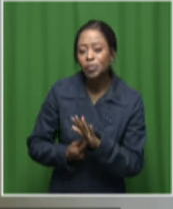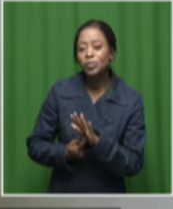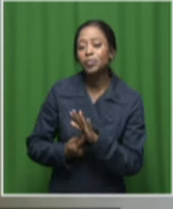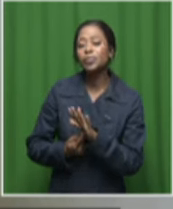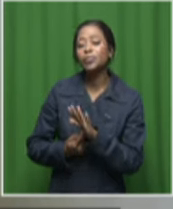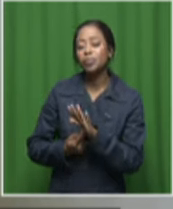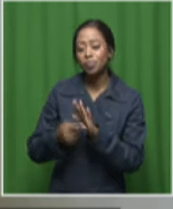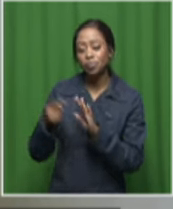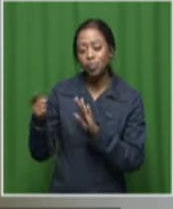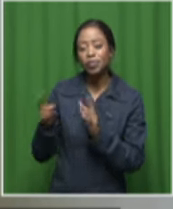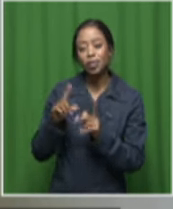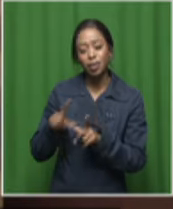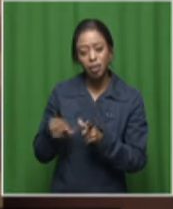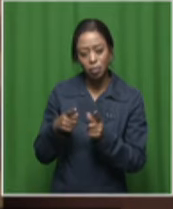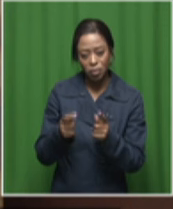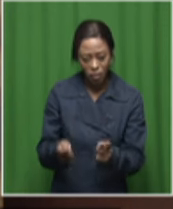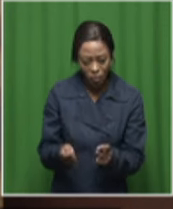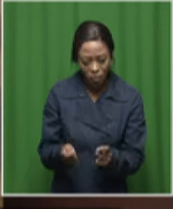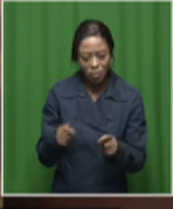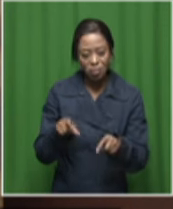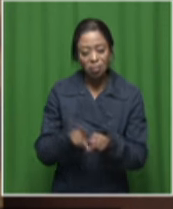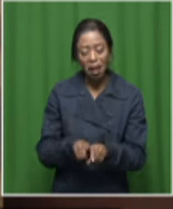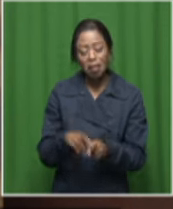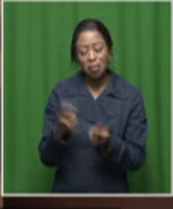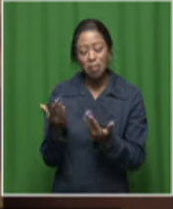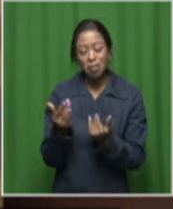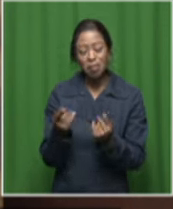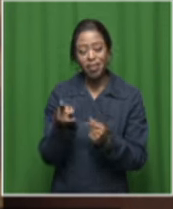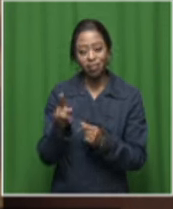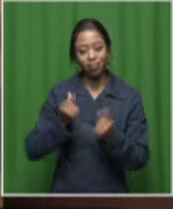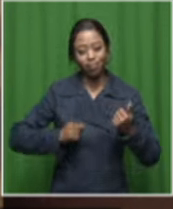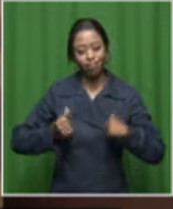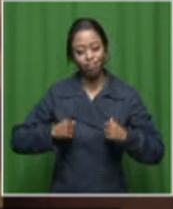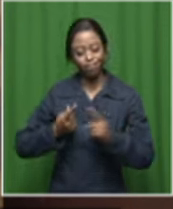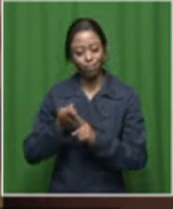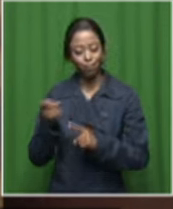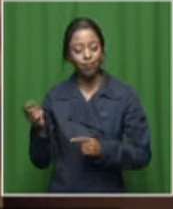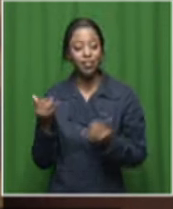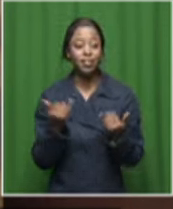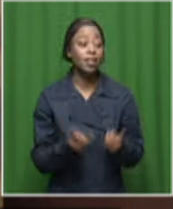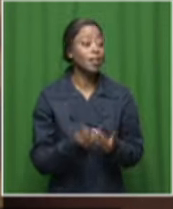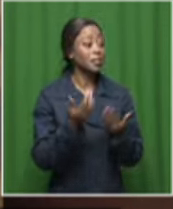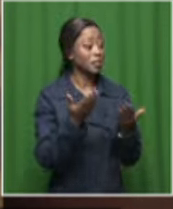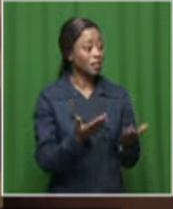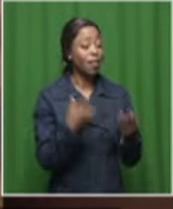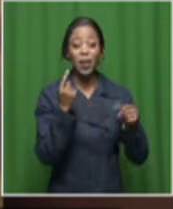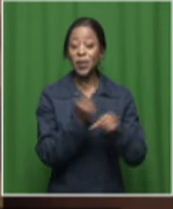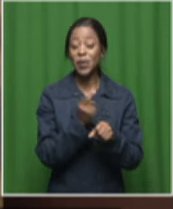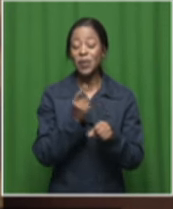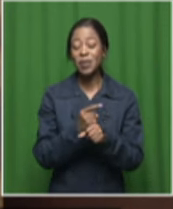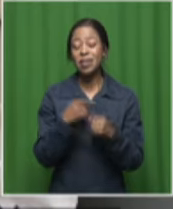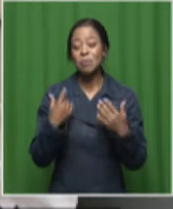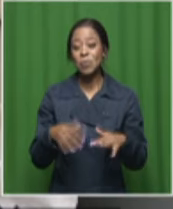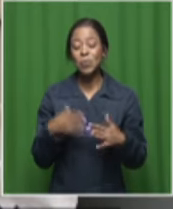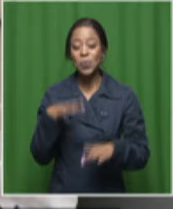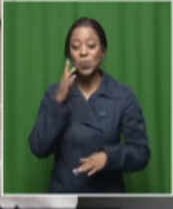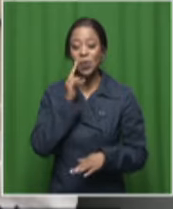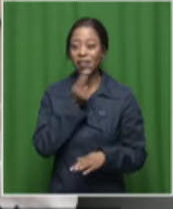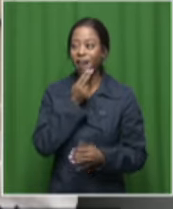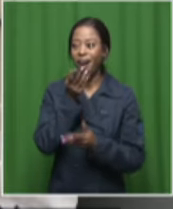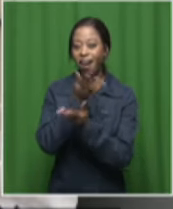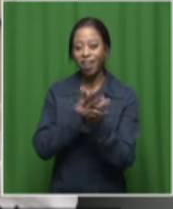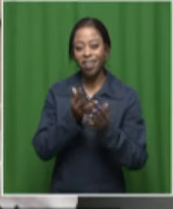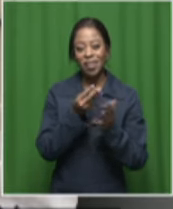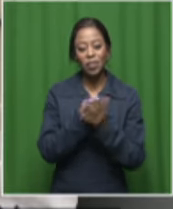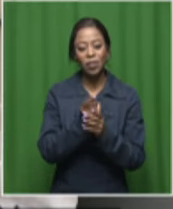George's Cathedral in Cape Town is what you can look forward to. Now, Bongeziwe, always such a pleasure. And I was saying to